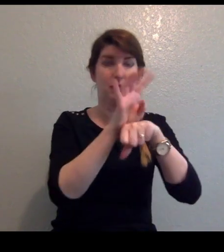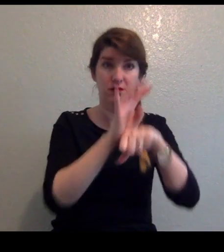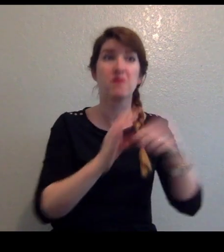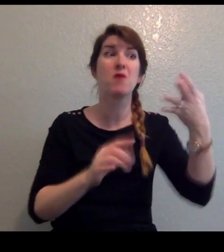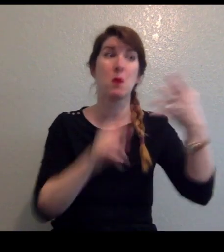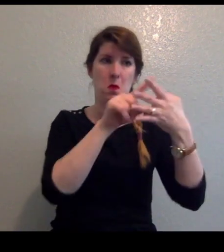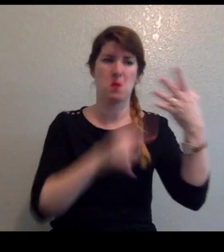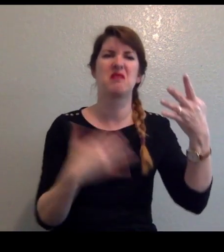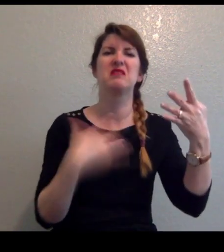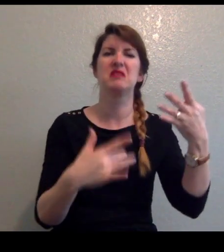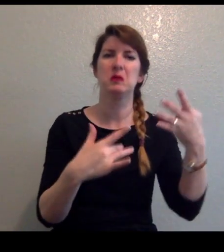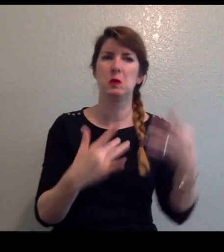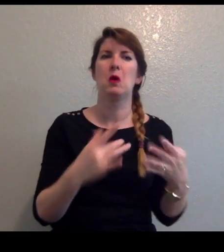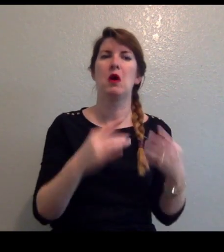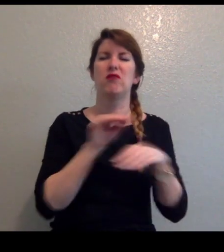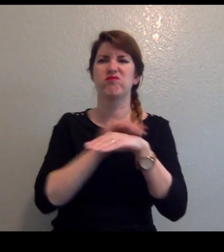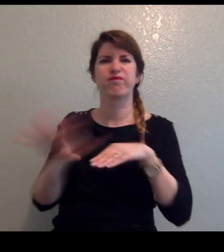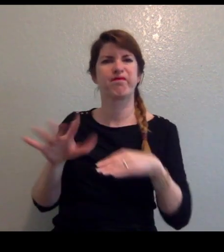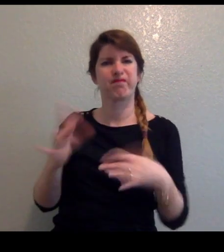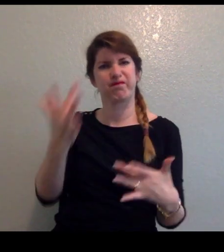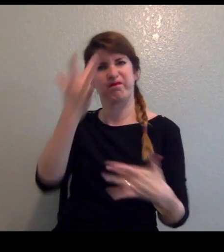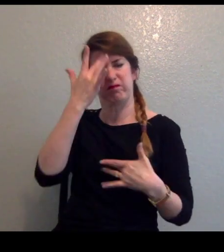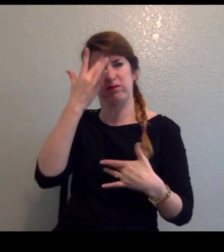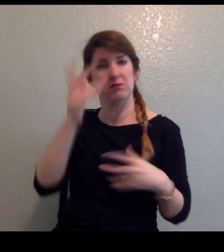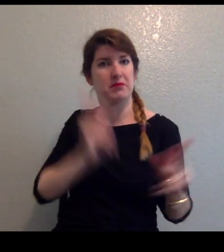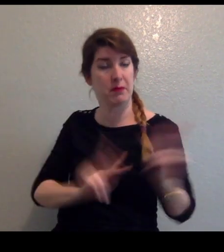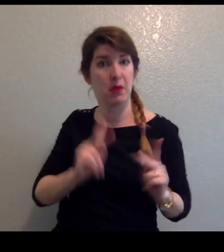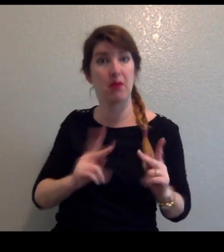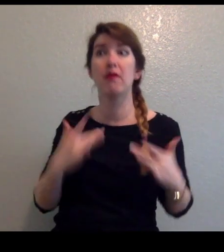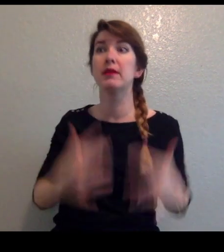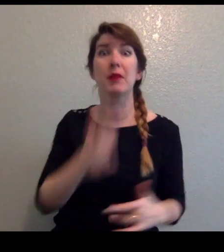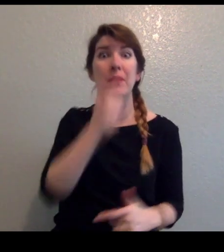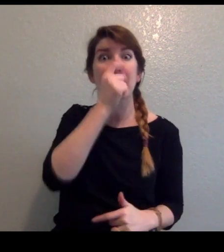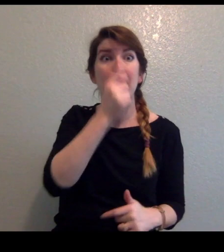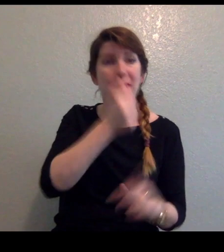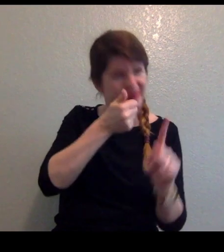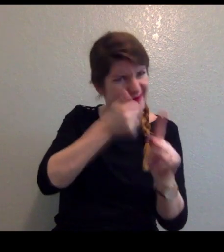A lot of times when you get a cold, it's caused by a coronavirus.